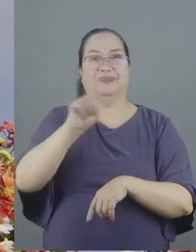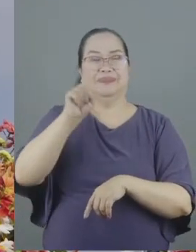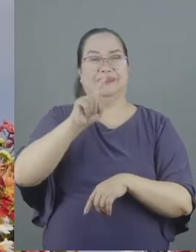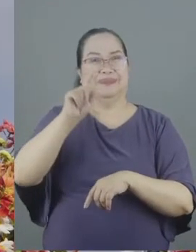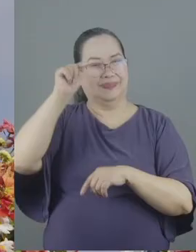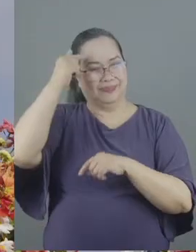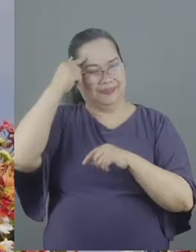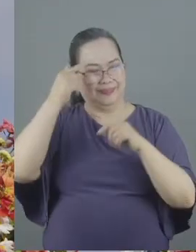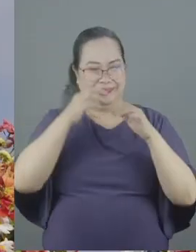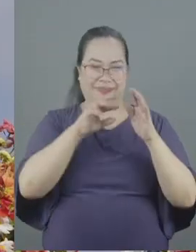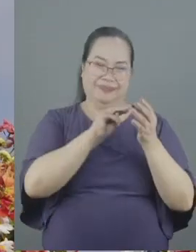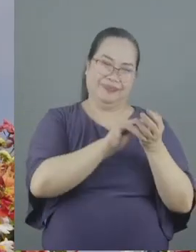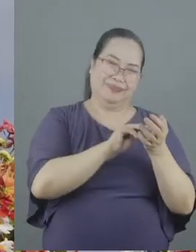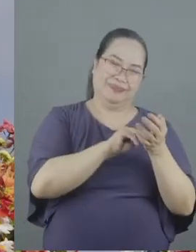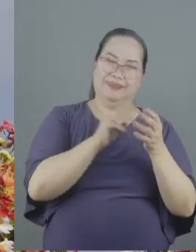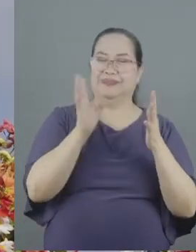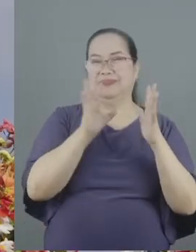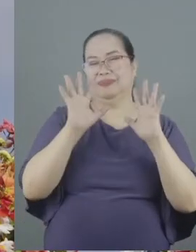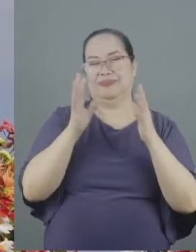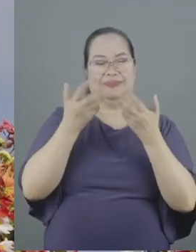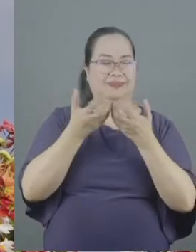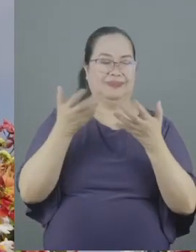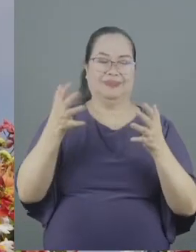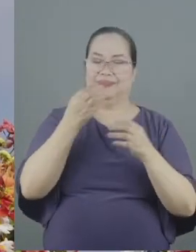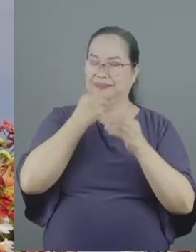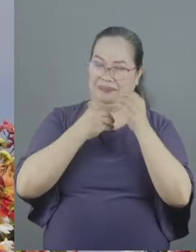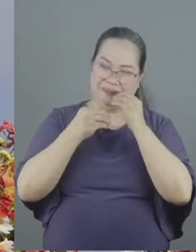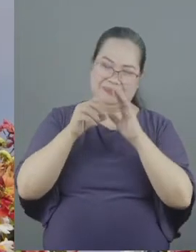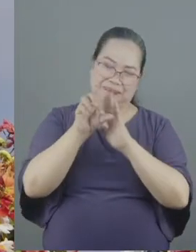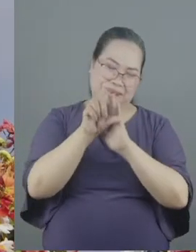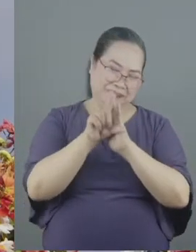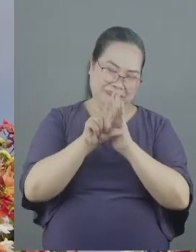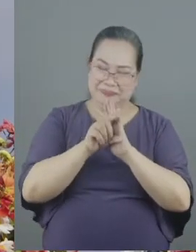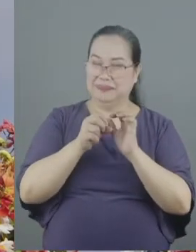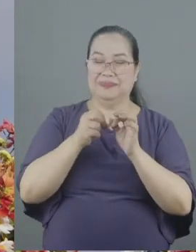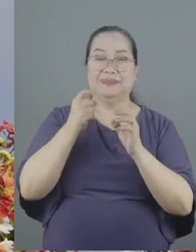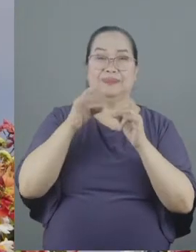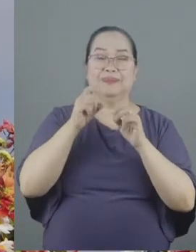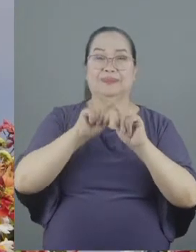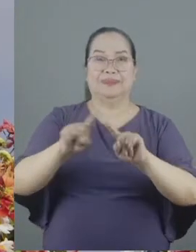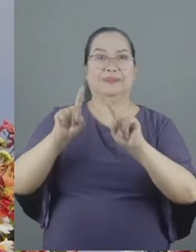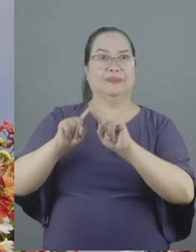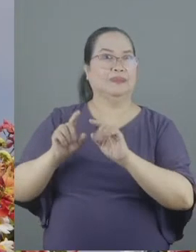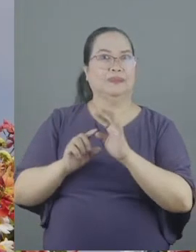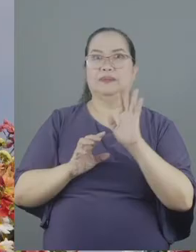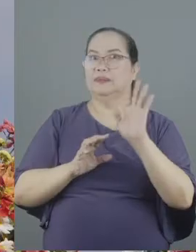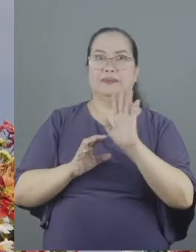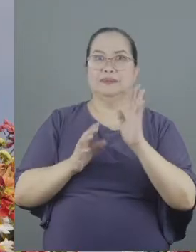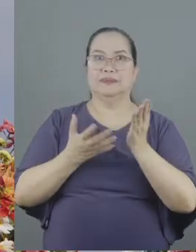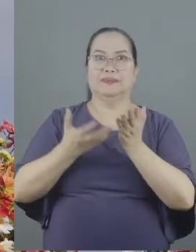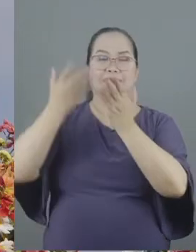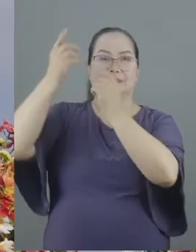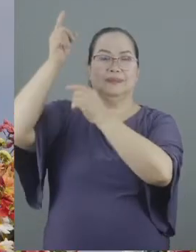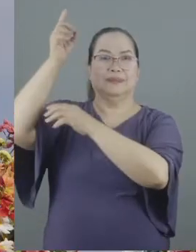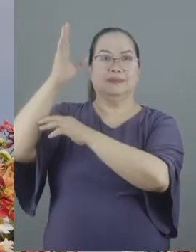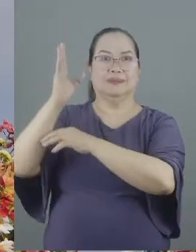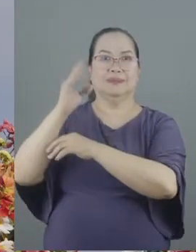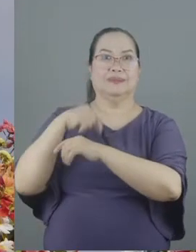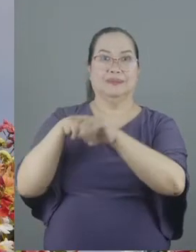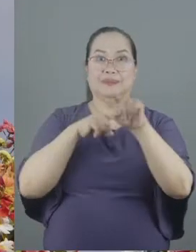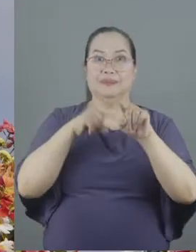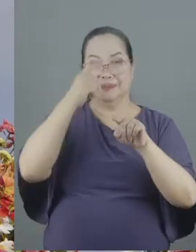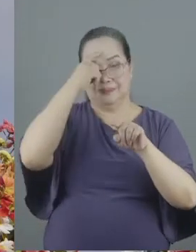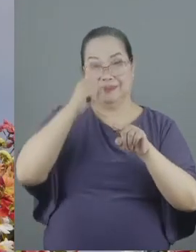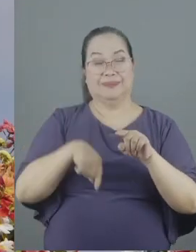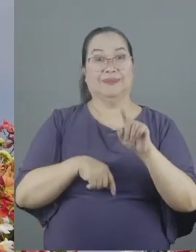or medical measures or eating food or doing this or that does not really commend us to God those who still don't understand